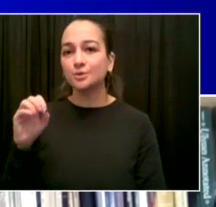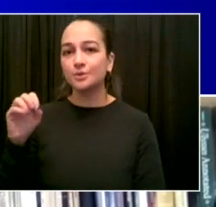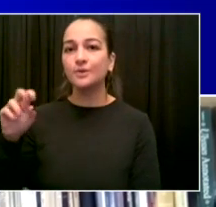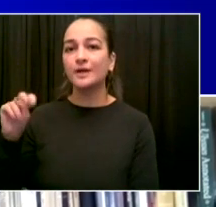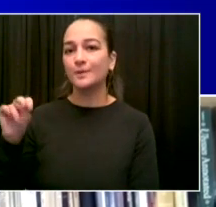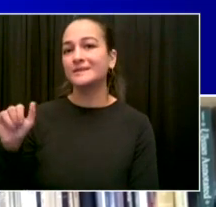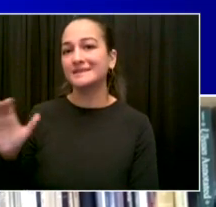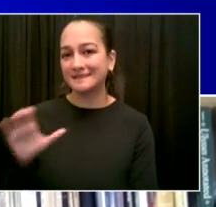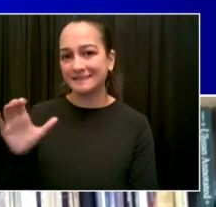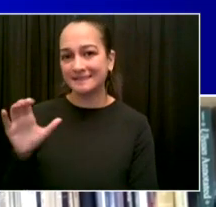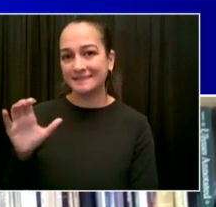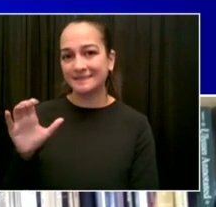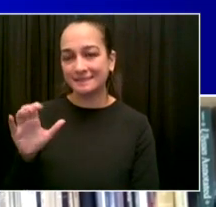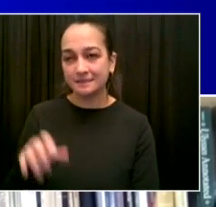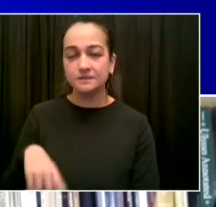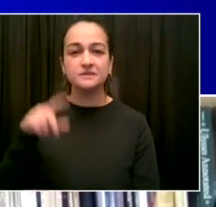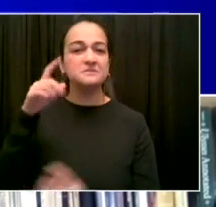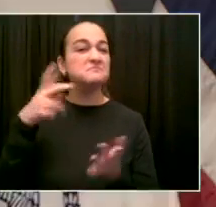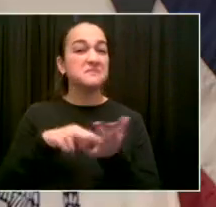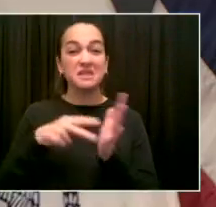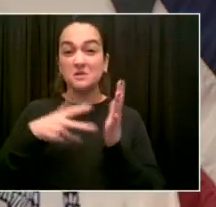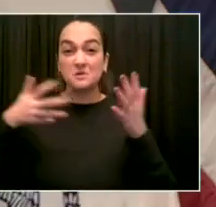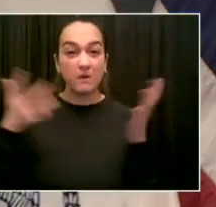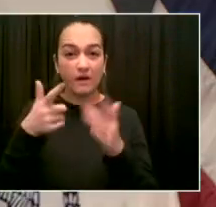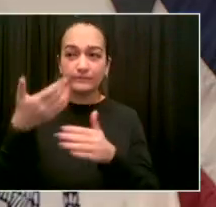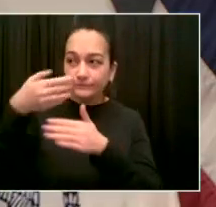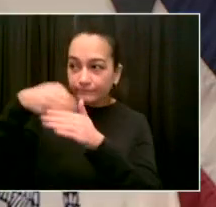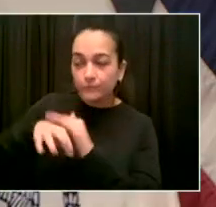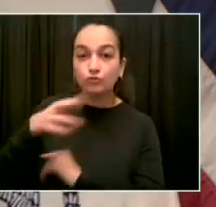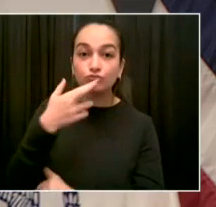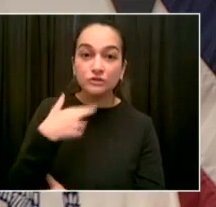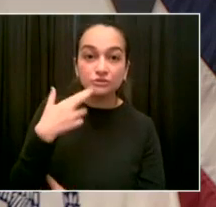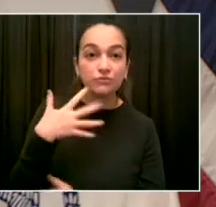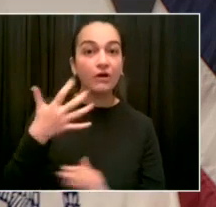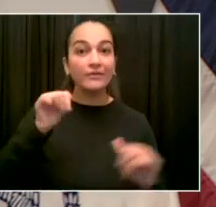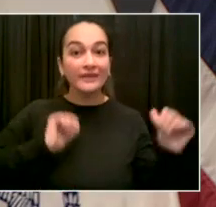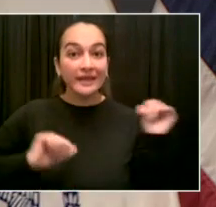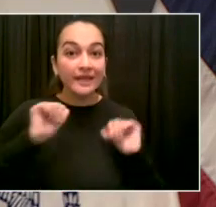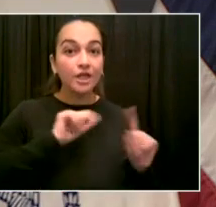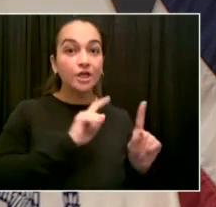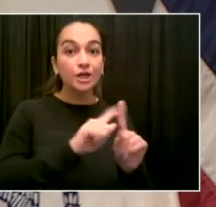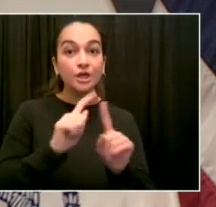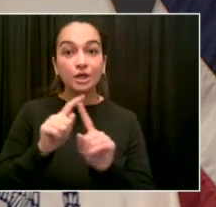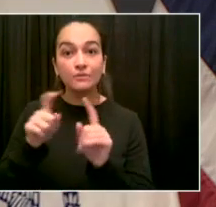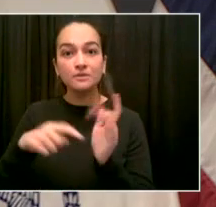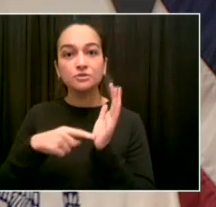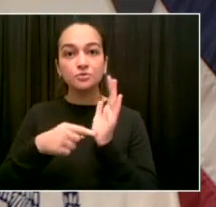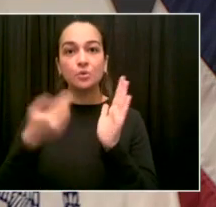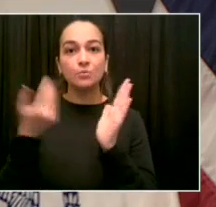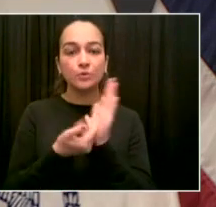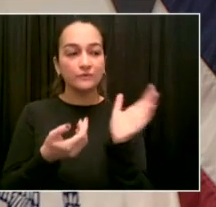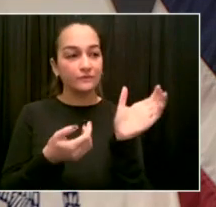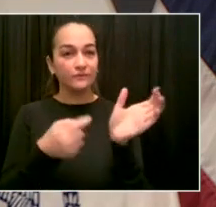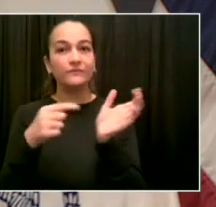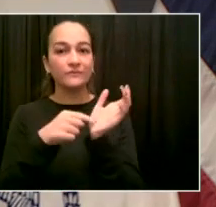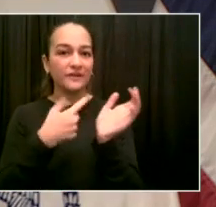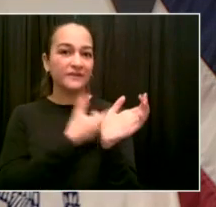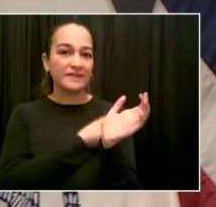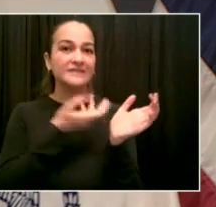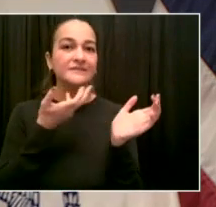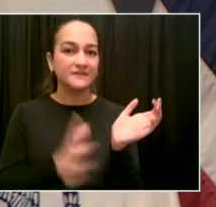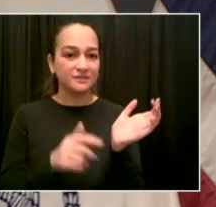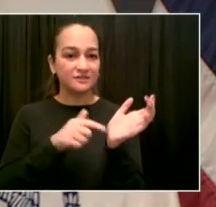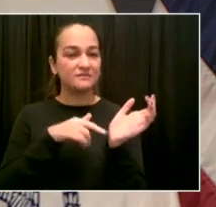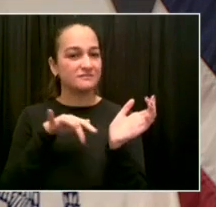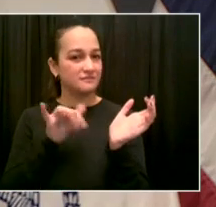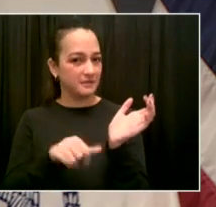And entertainment, of course, includes sports. So I was on CNN this morning. was asked about Kyrie Irving. I want to